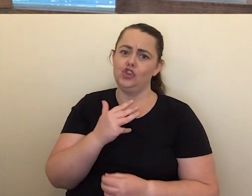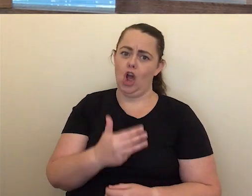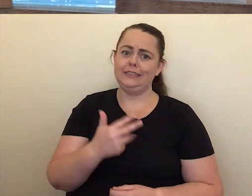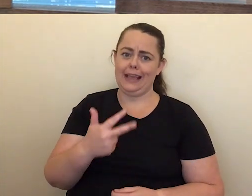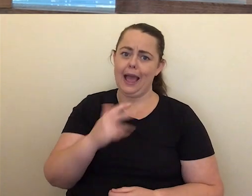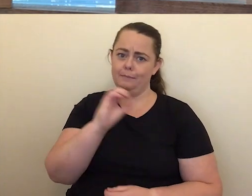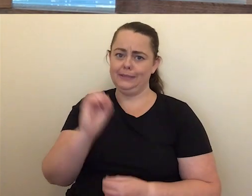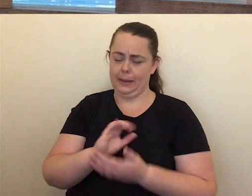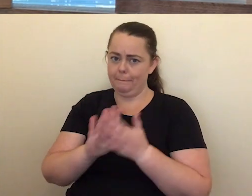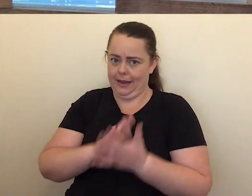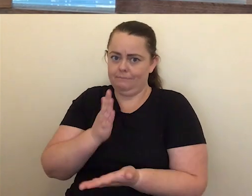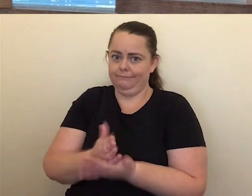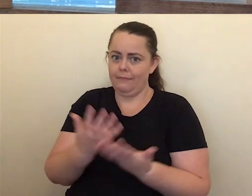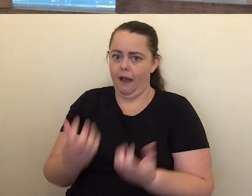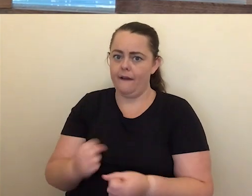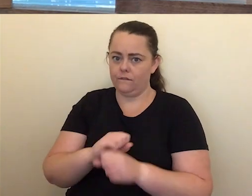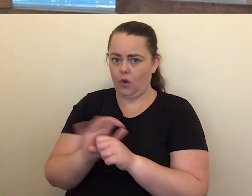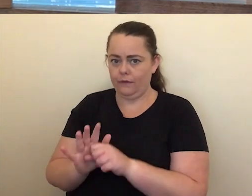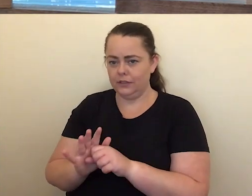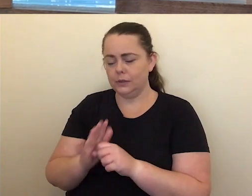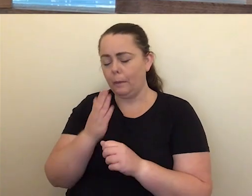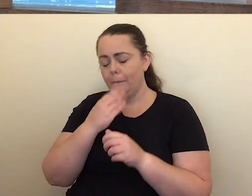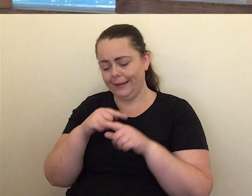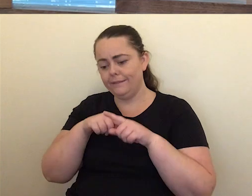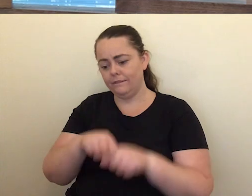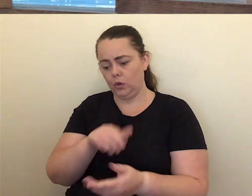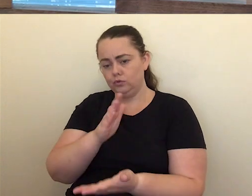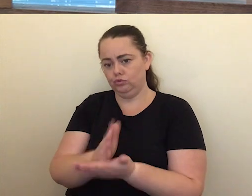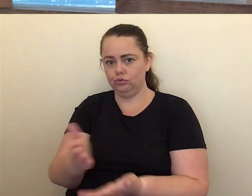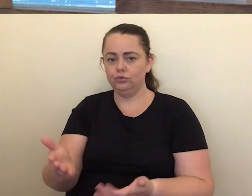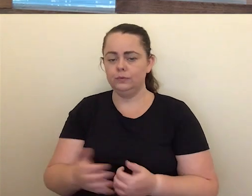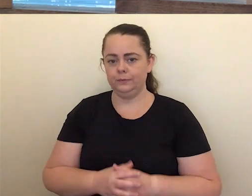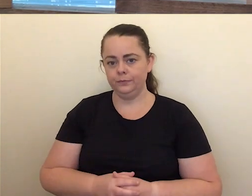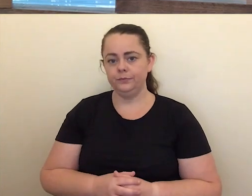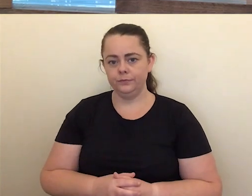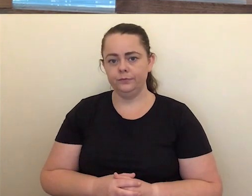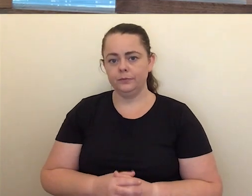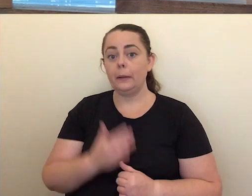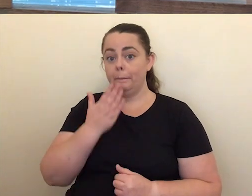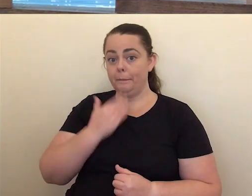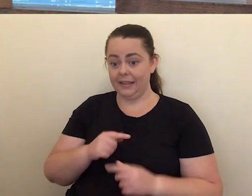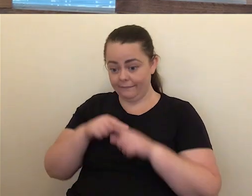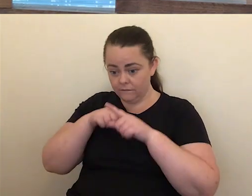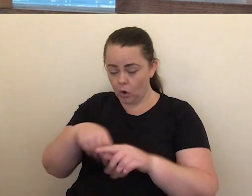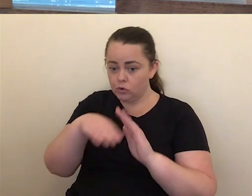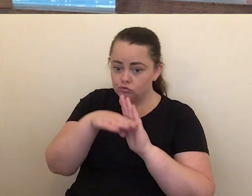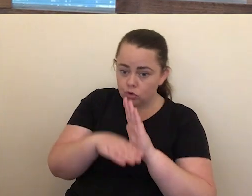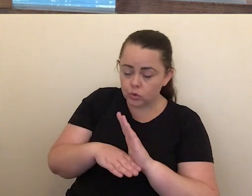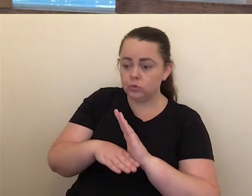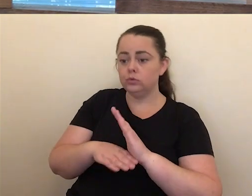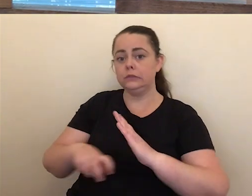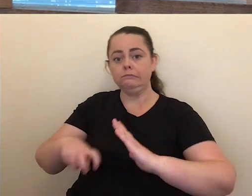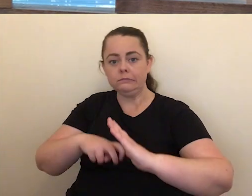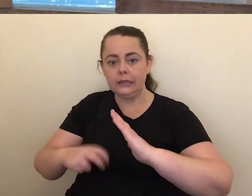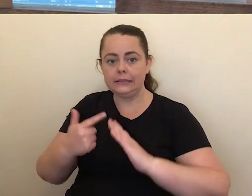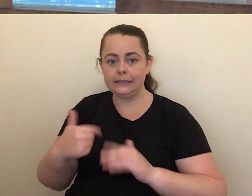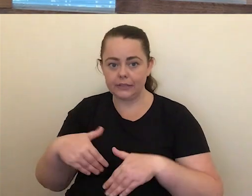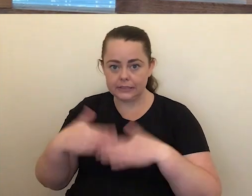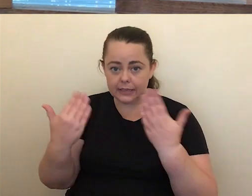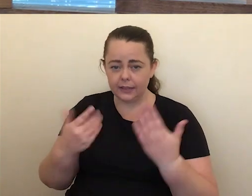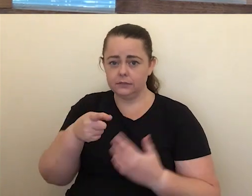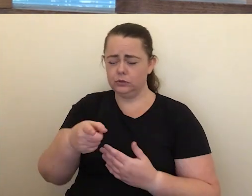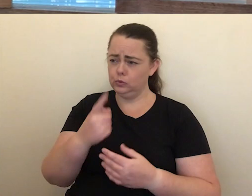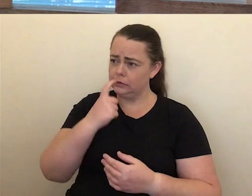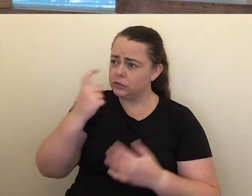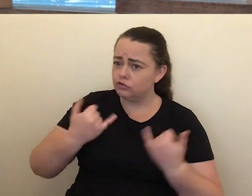should manage it as you're being advised to with COVID and stay home and isolate for seven days, seek medical attention if you become